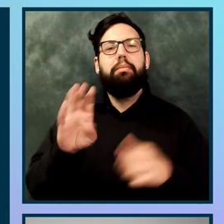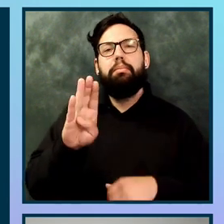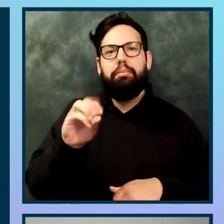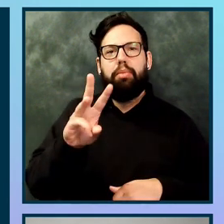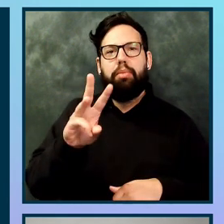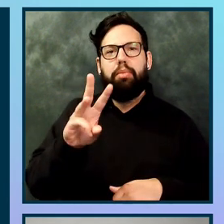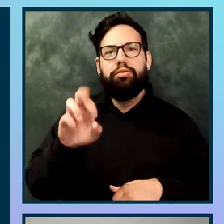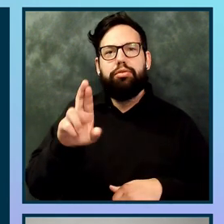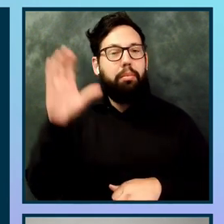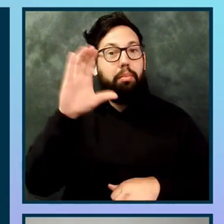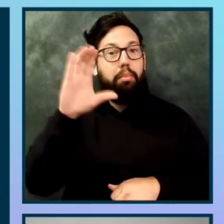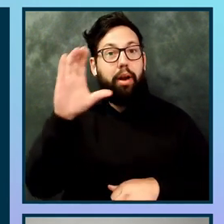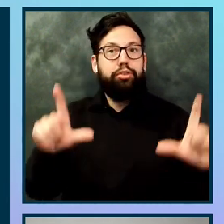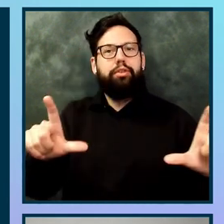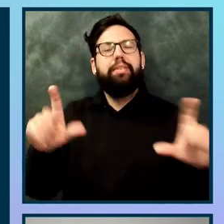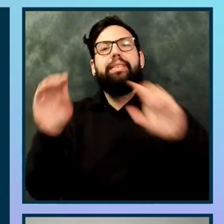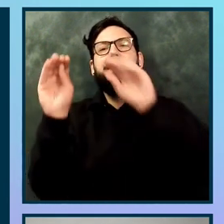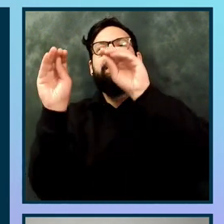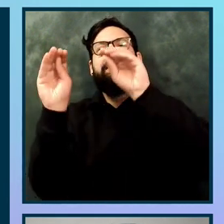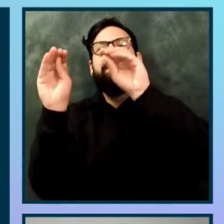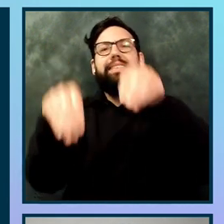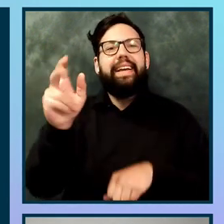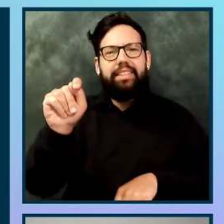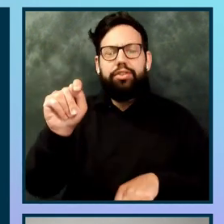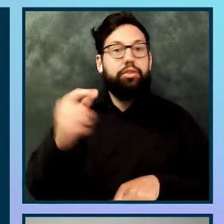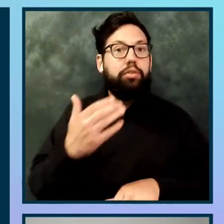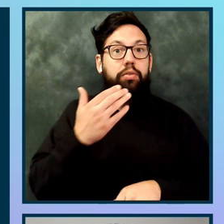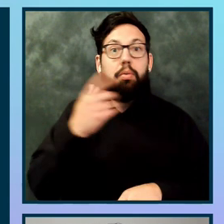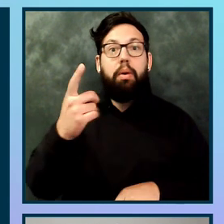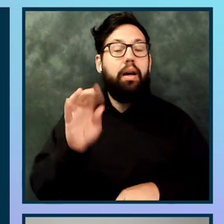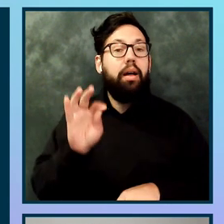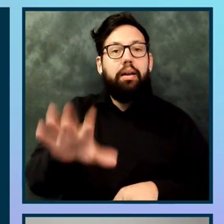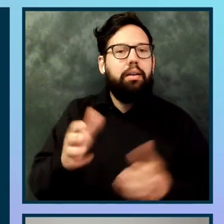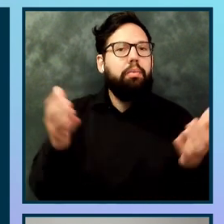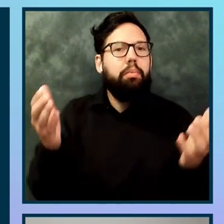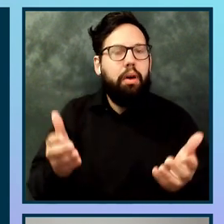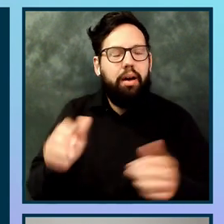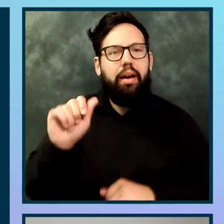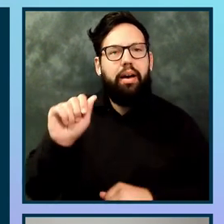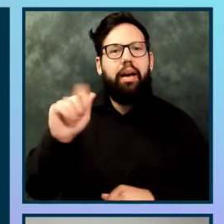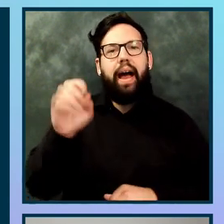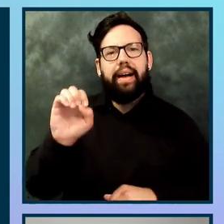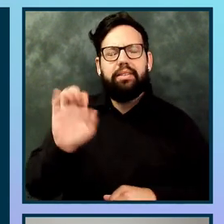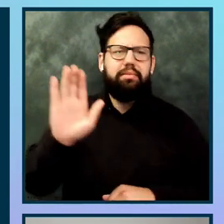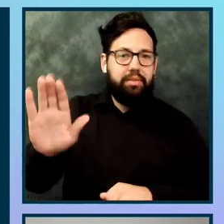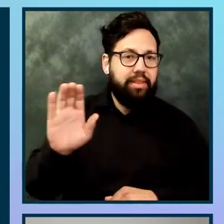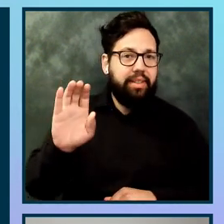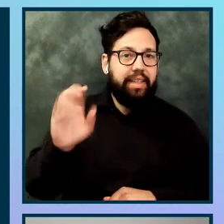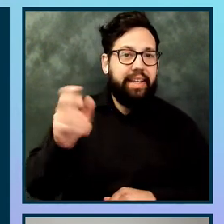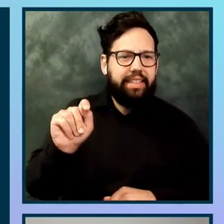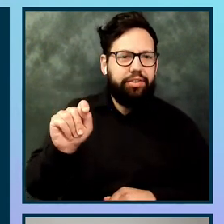So the first one, again, is Axe. It says Chrome extension, but it is equally